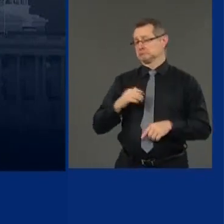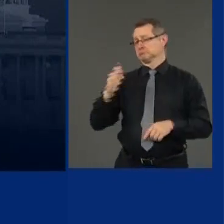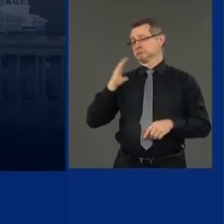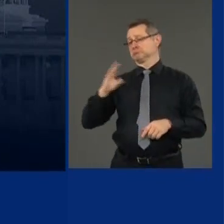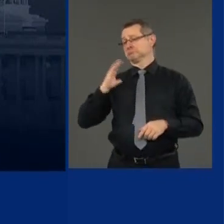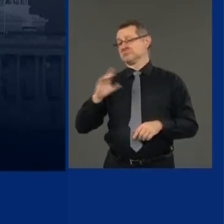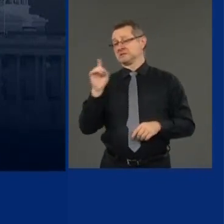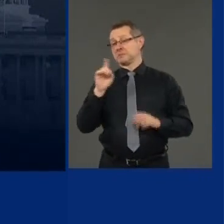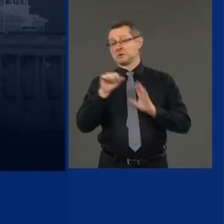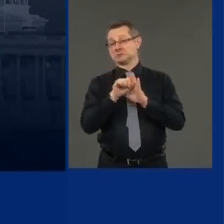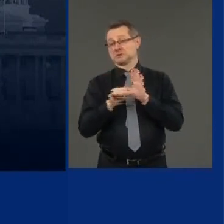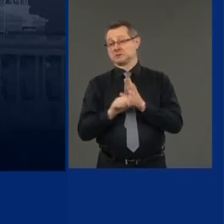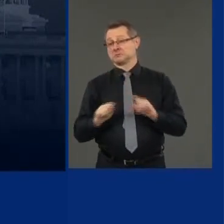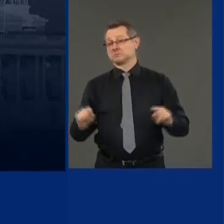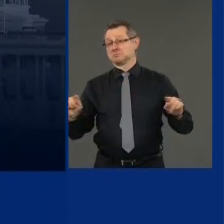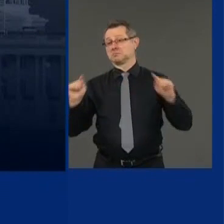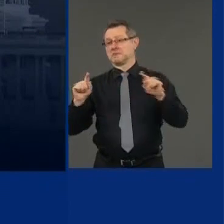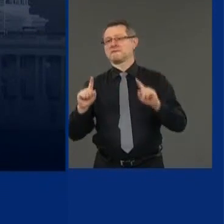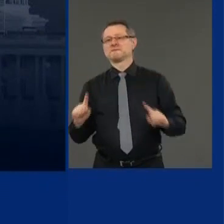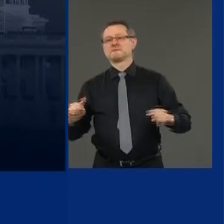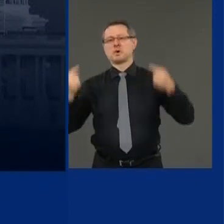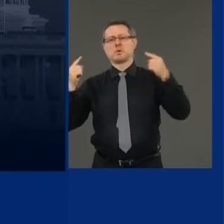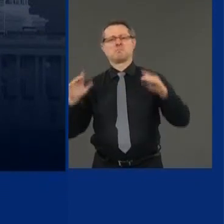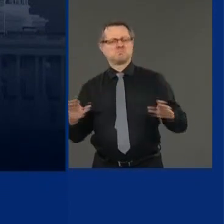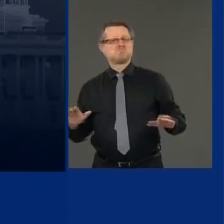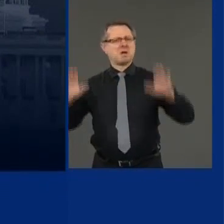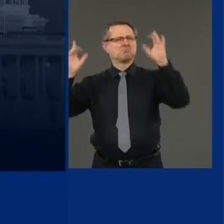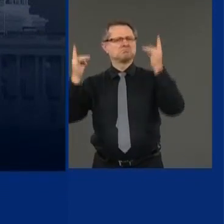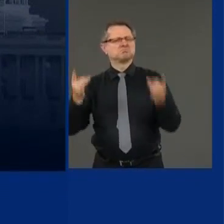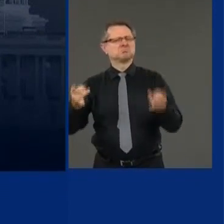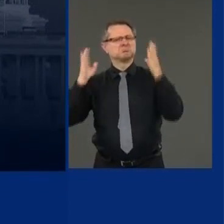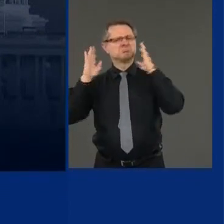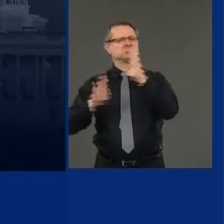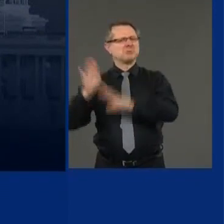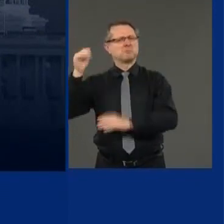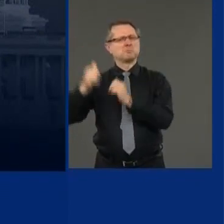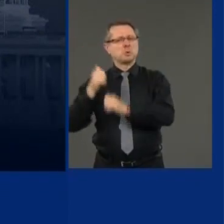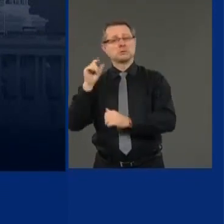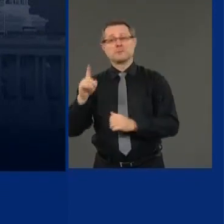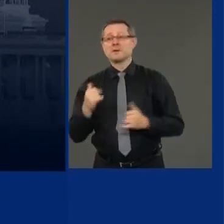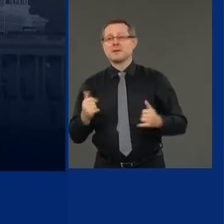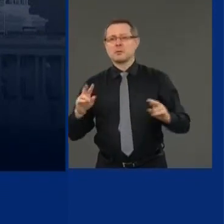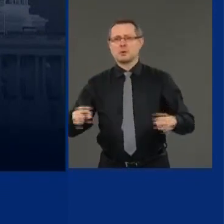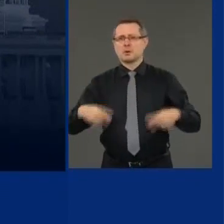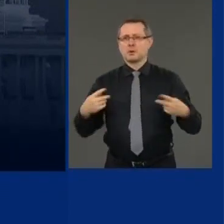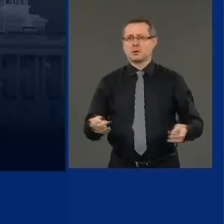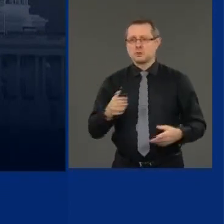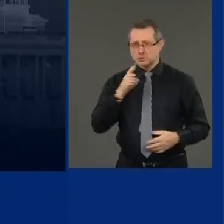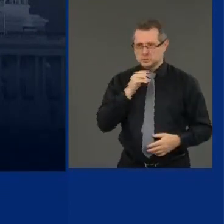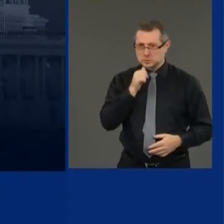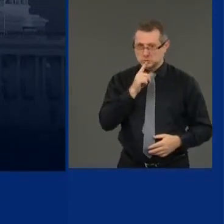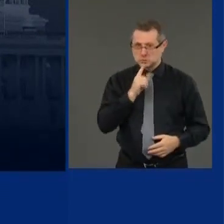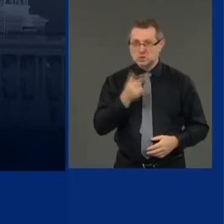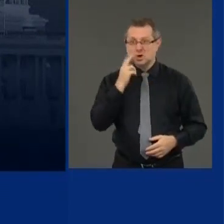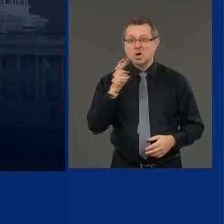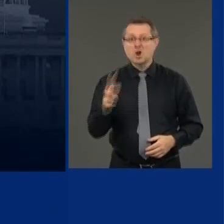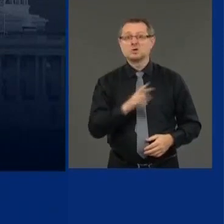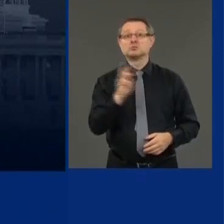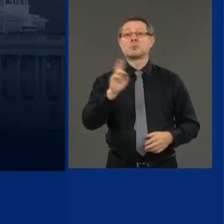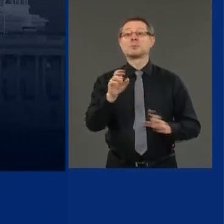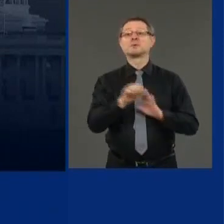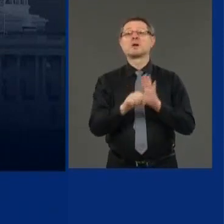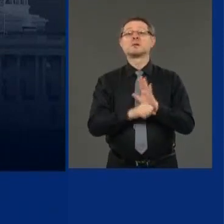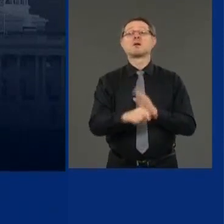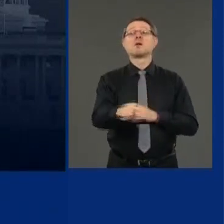COVID cases. Uh, not true anymore. You now have Republican states that are suffering